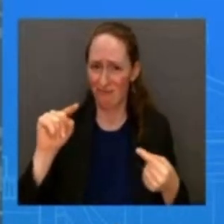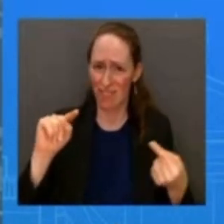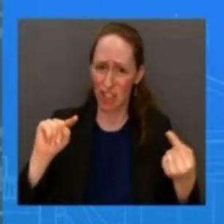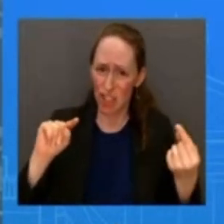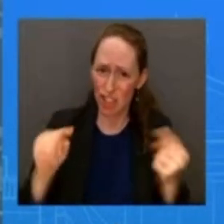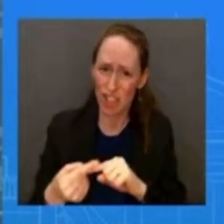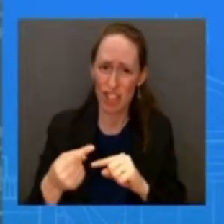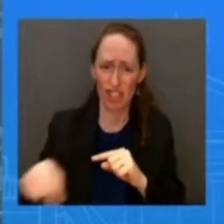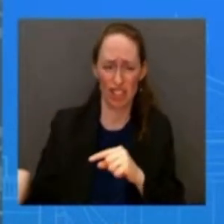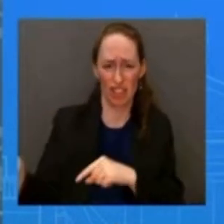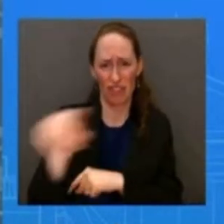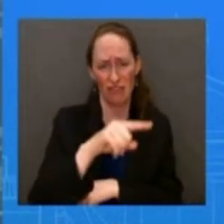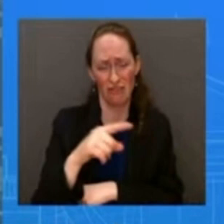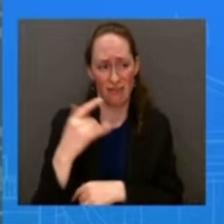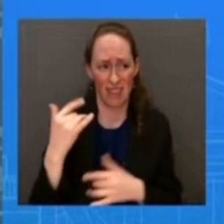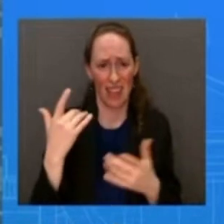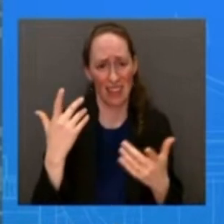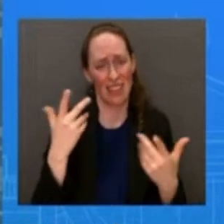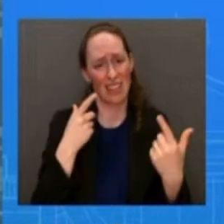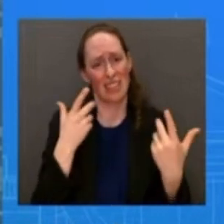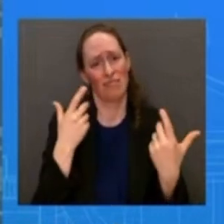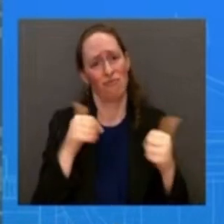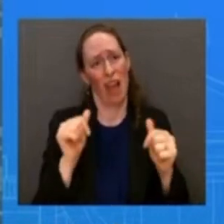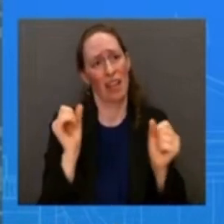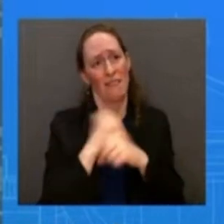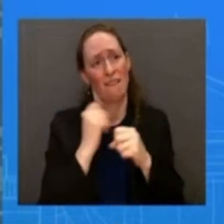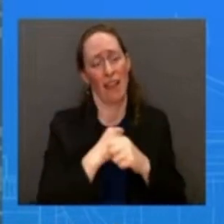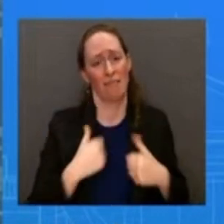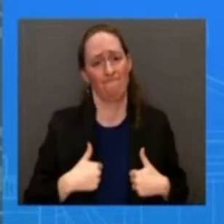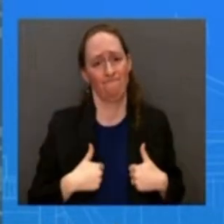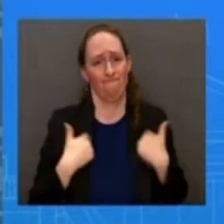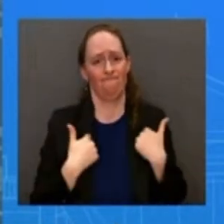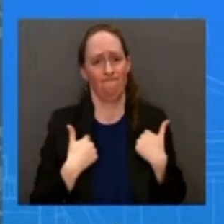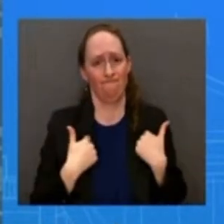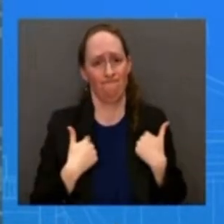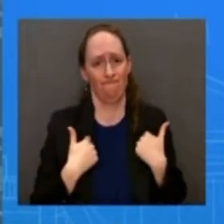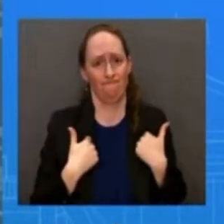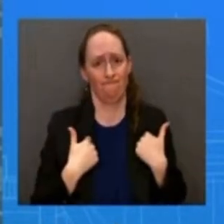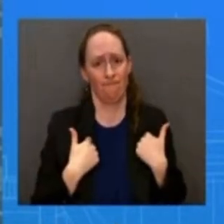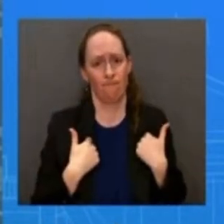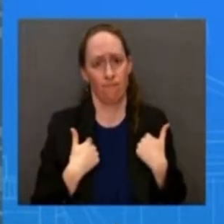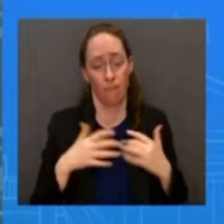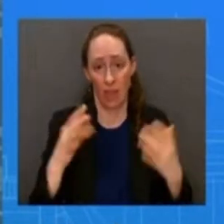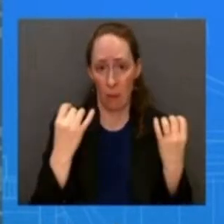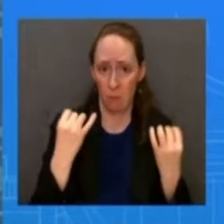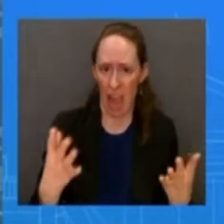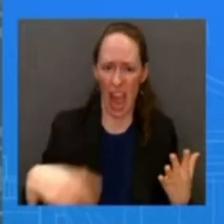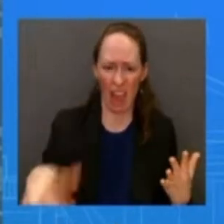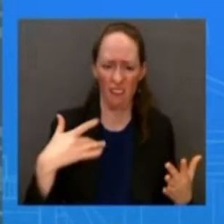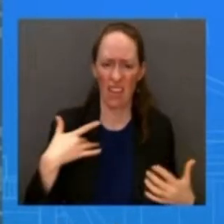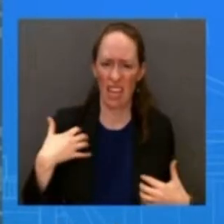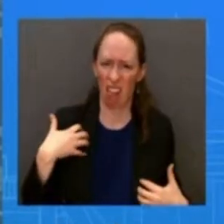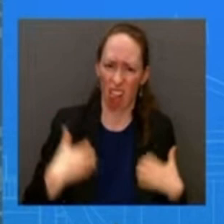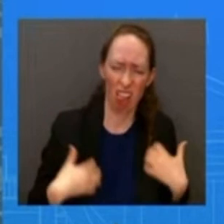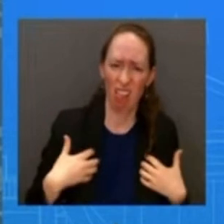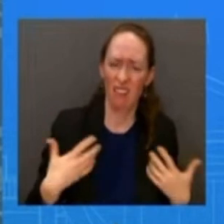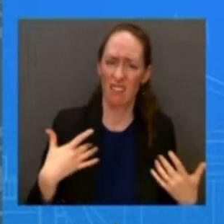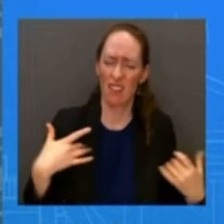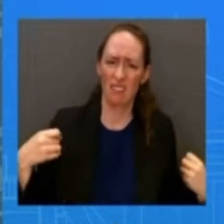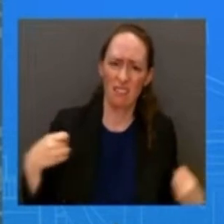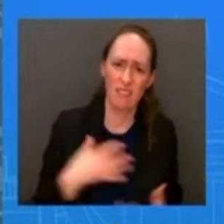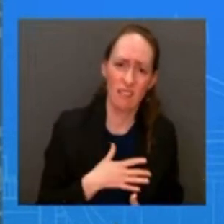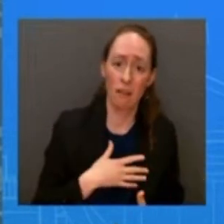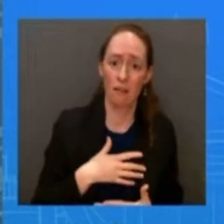shooting situation they feared for their lives they will carry that experience with them through the years ahead and as the President